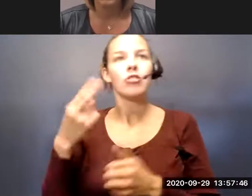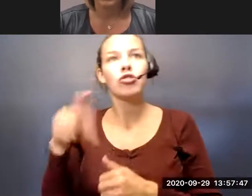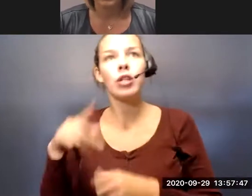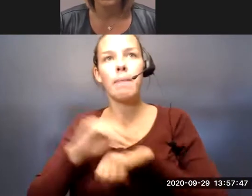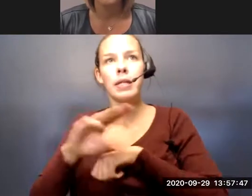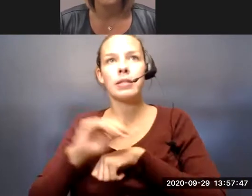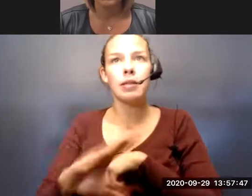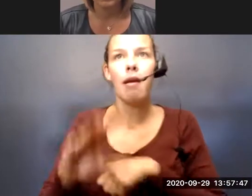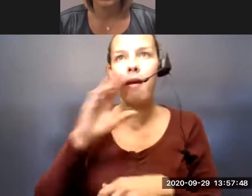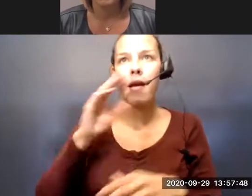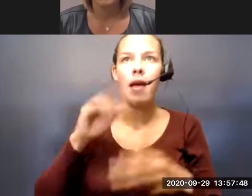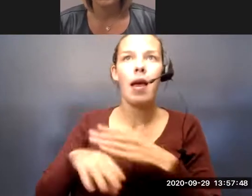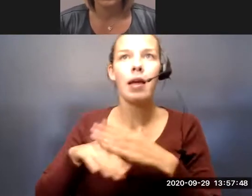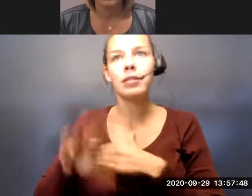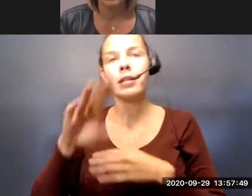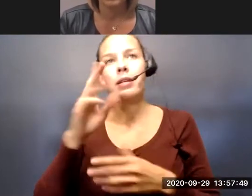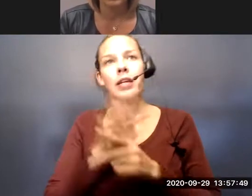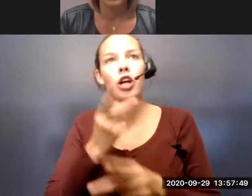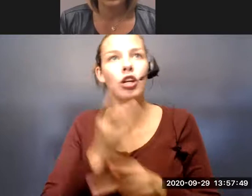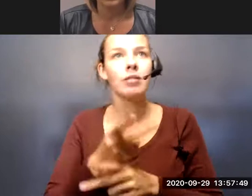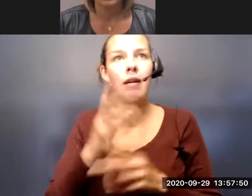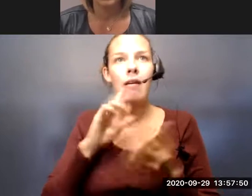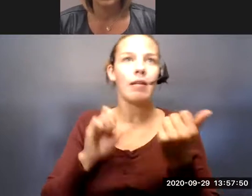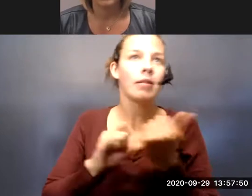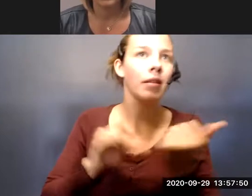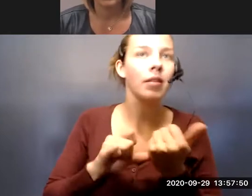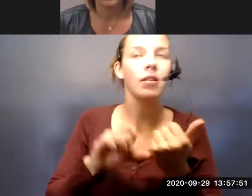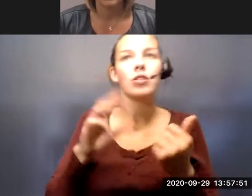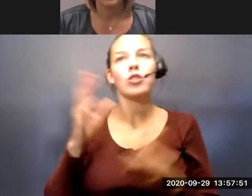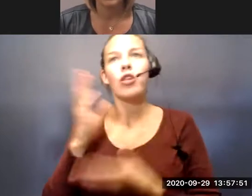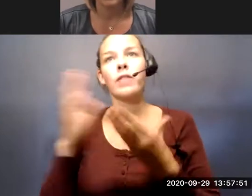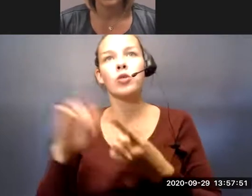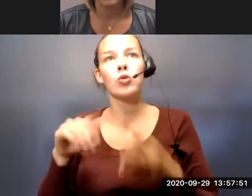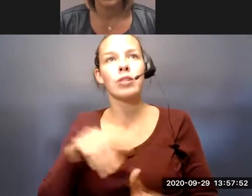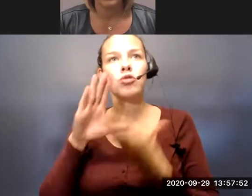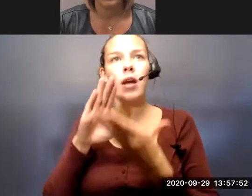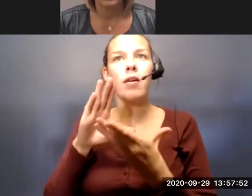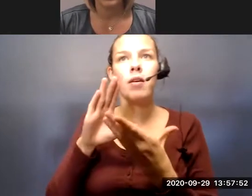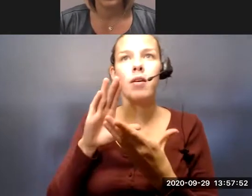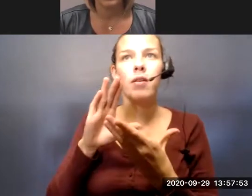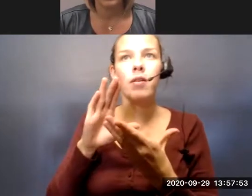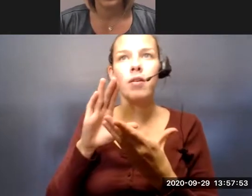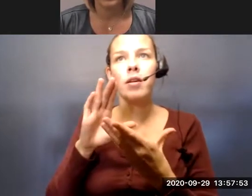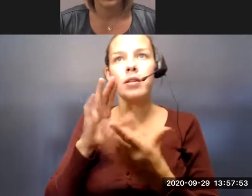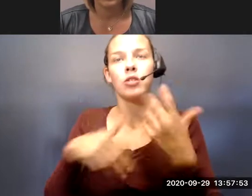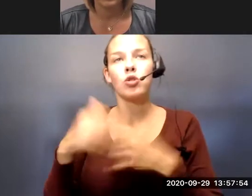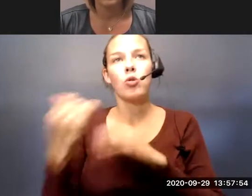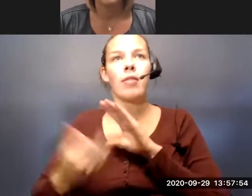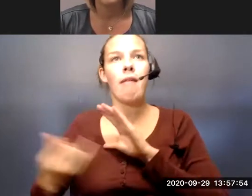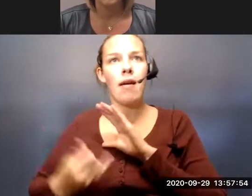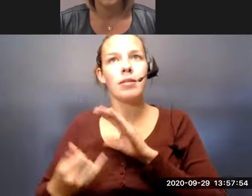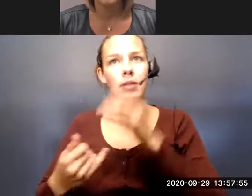access, caregiver information and assistance, and services to address older adults who are socially isolated.